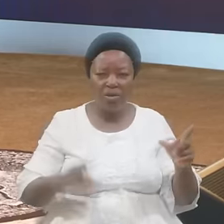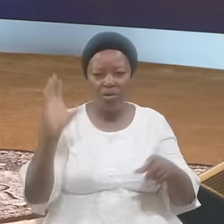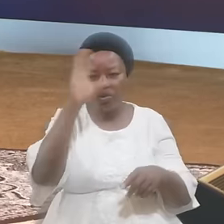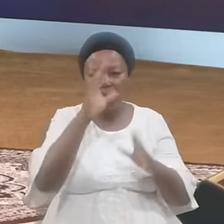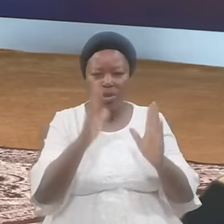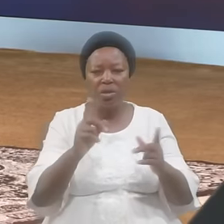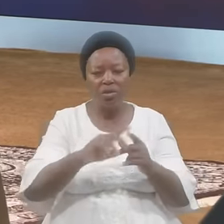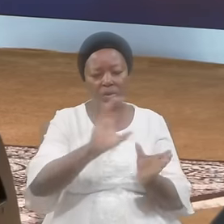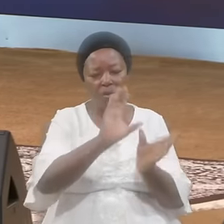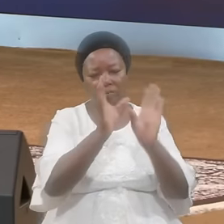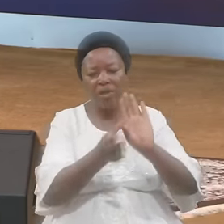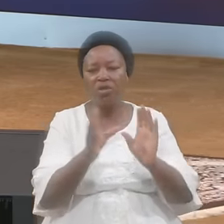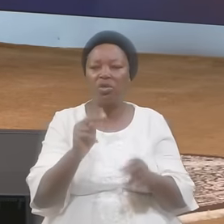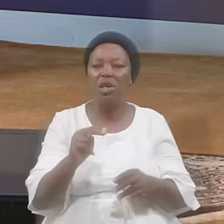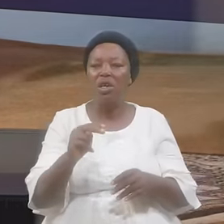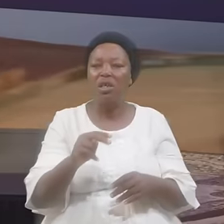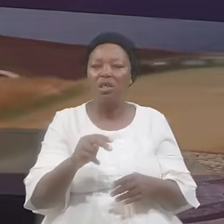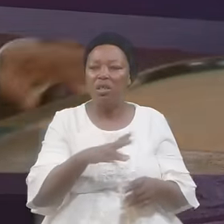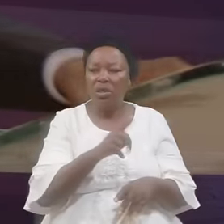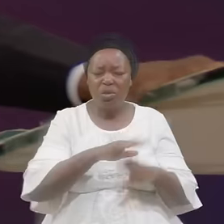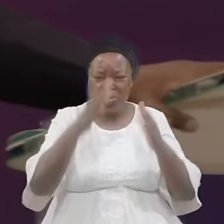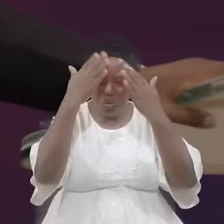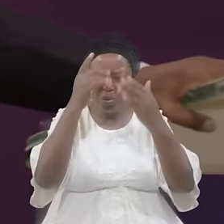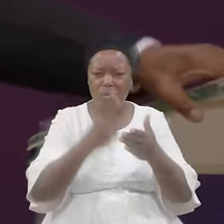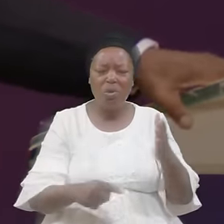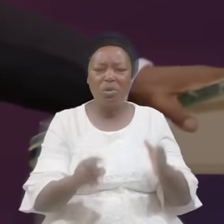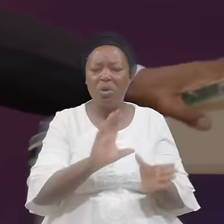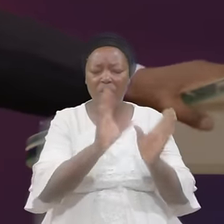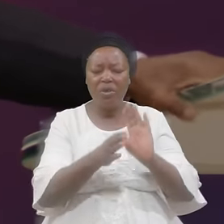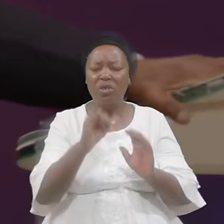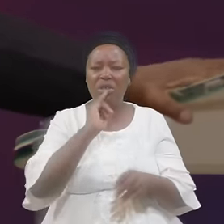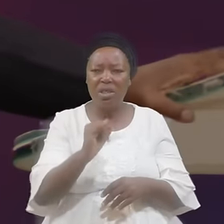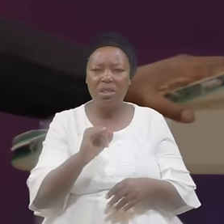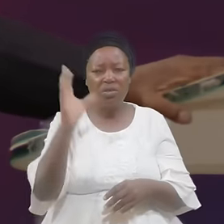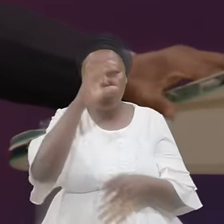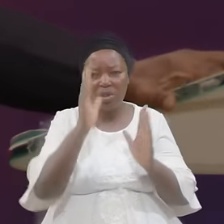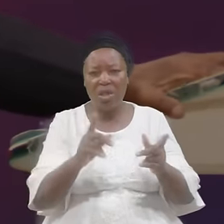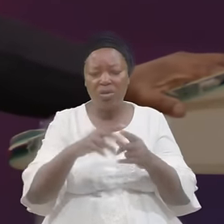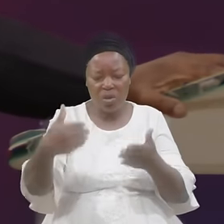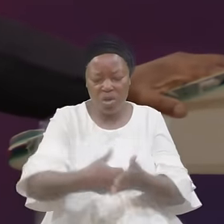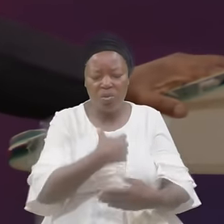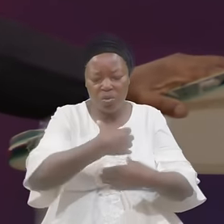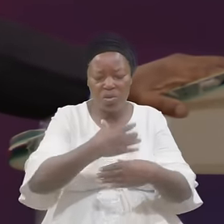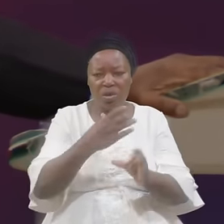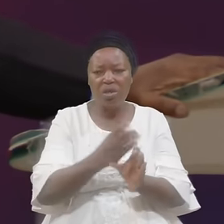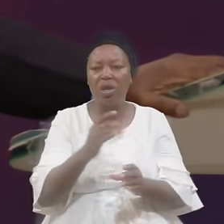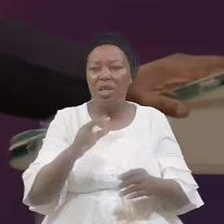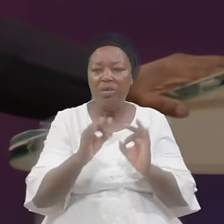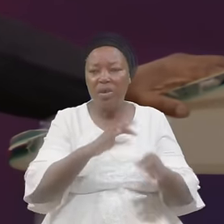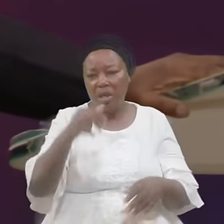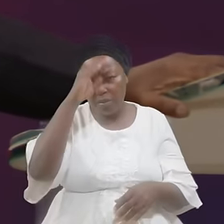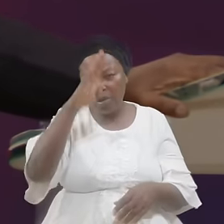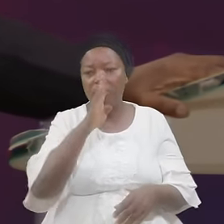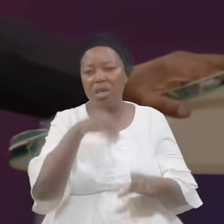To conversion You don't even know What conversion Is Strangers To new creation If any man Be in